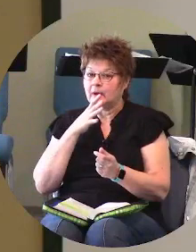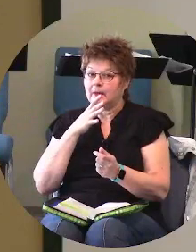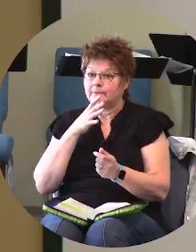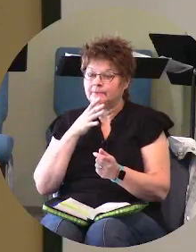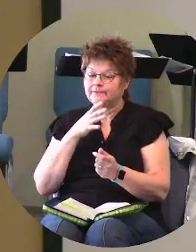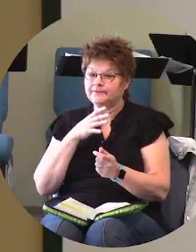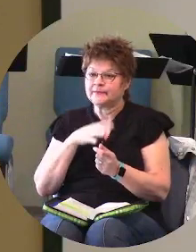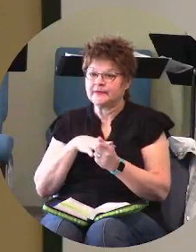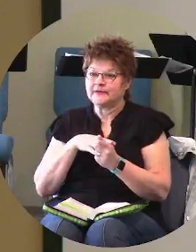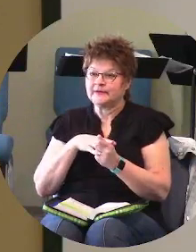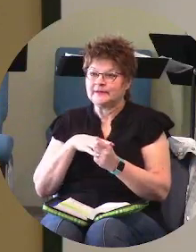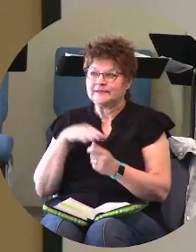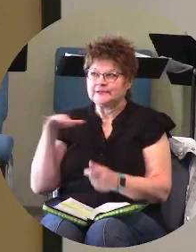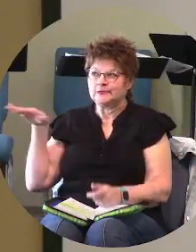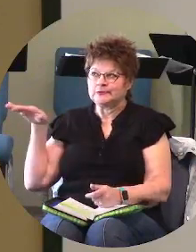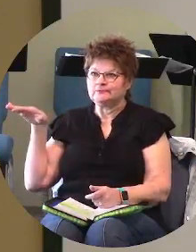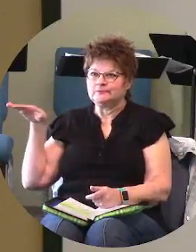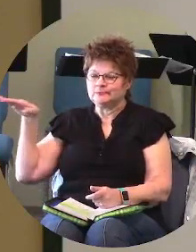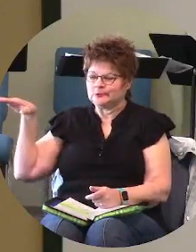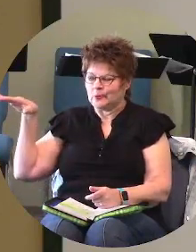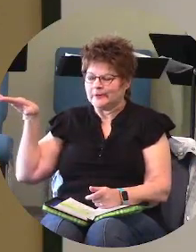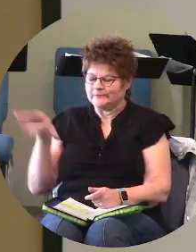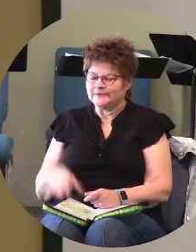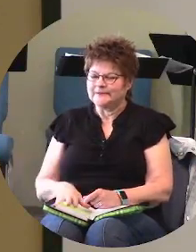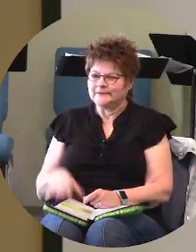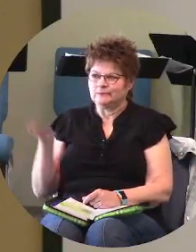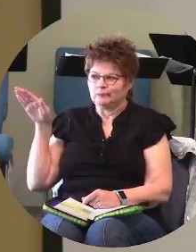you all know she was about this tall